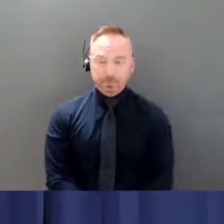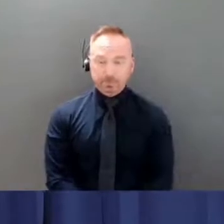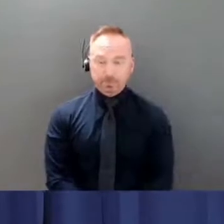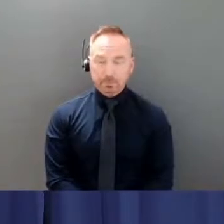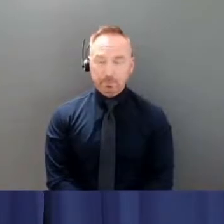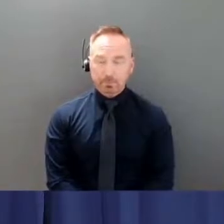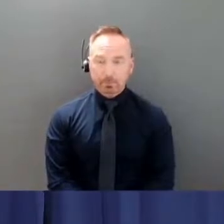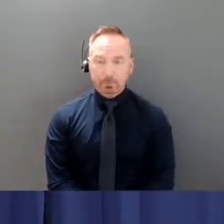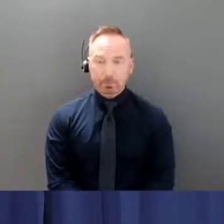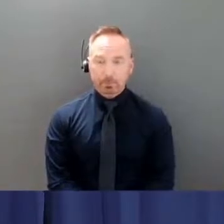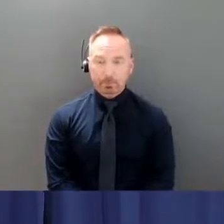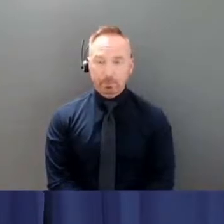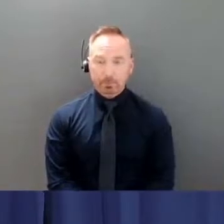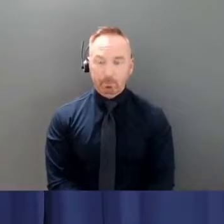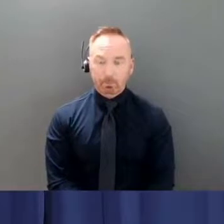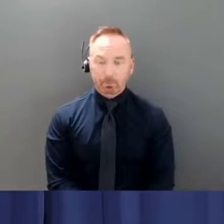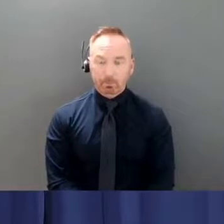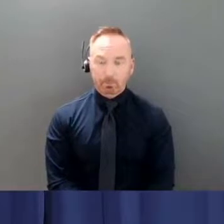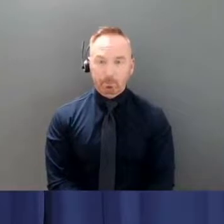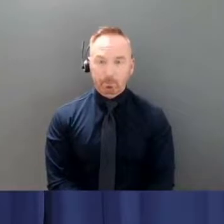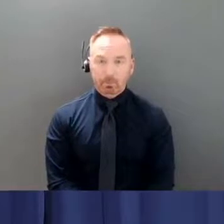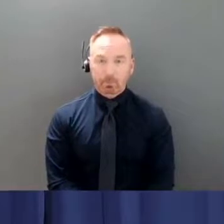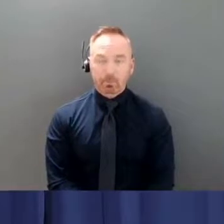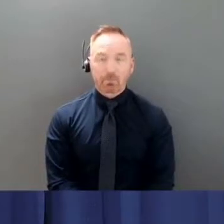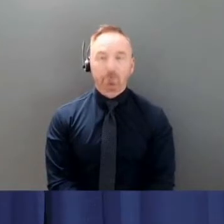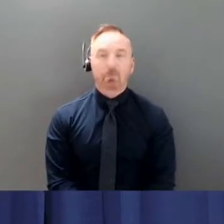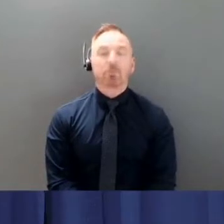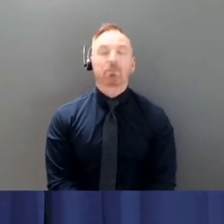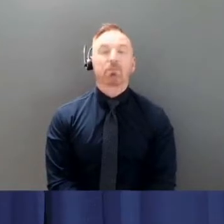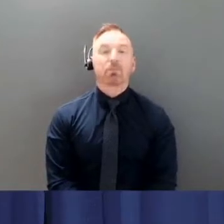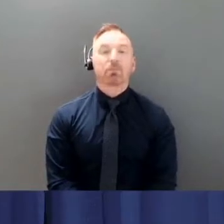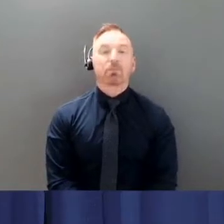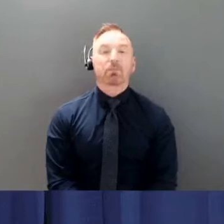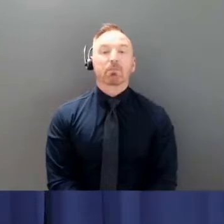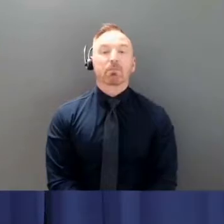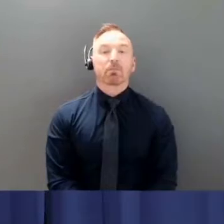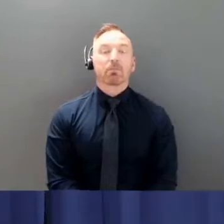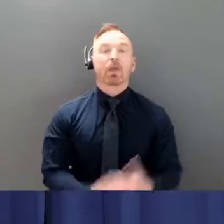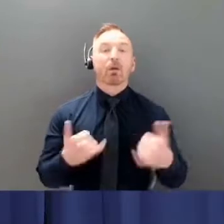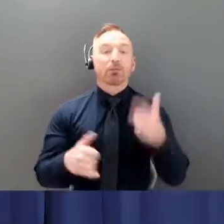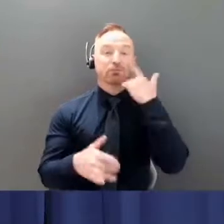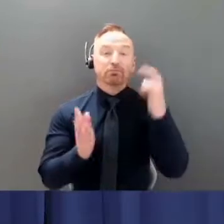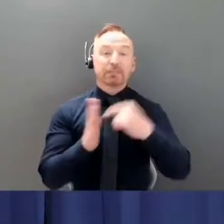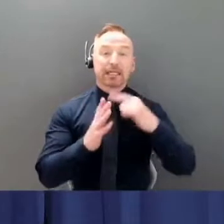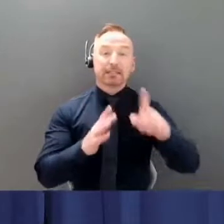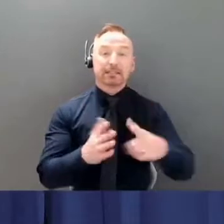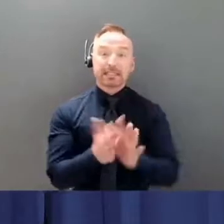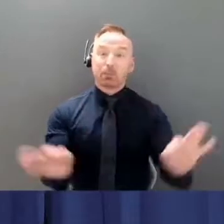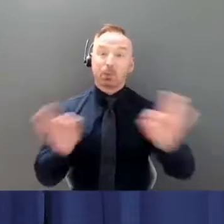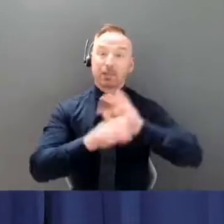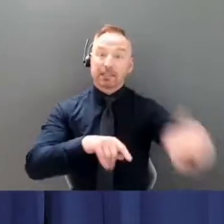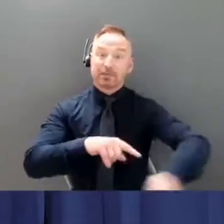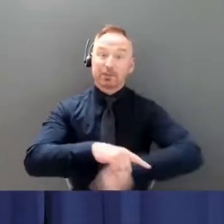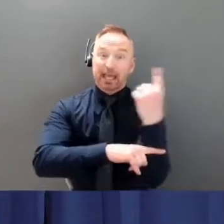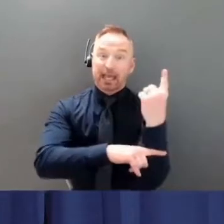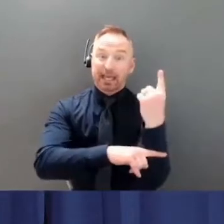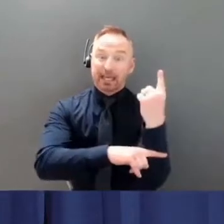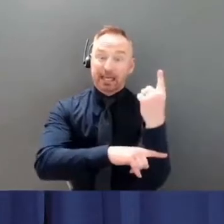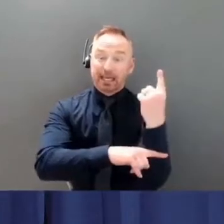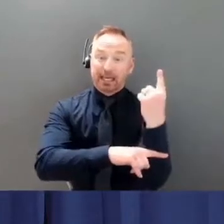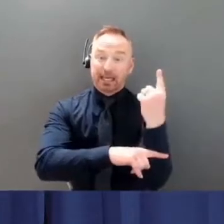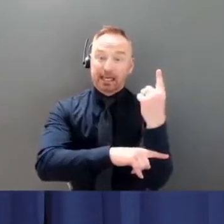I want to also acknowledge the significance of this day for Lower Post and